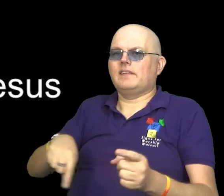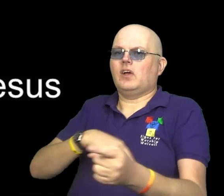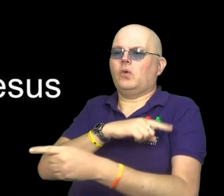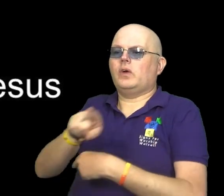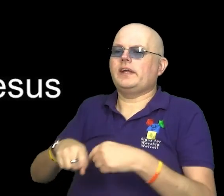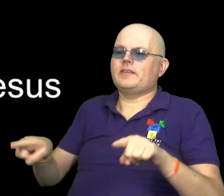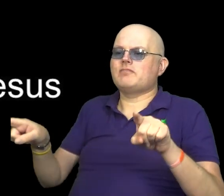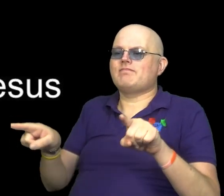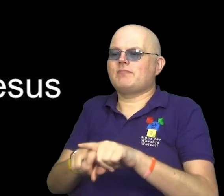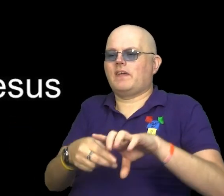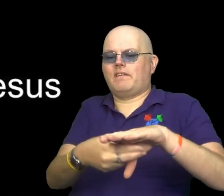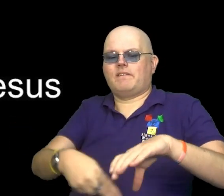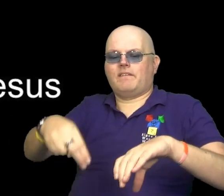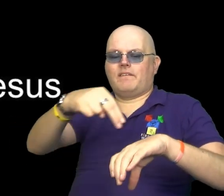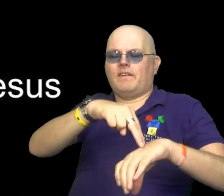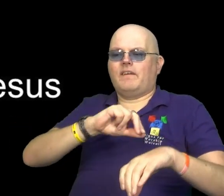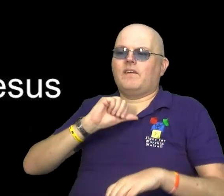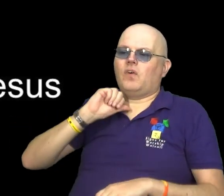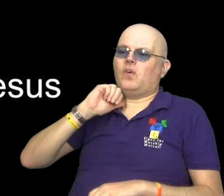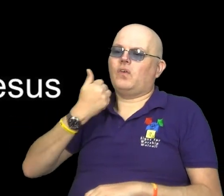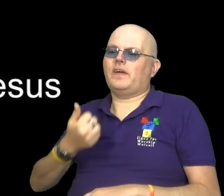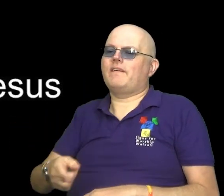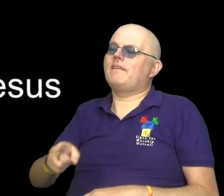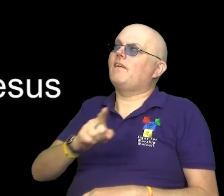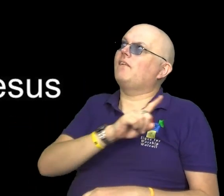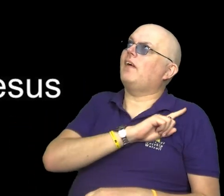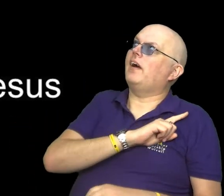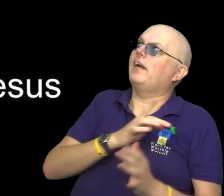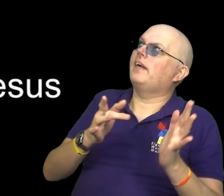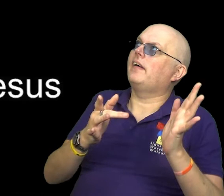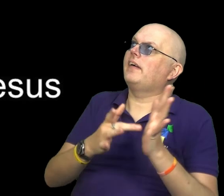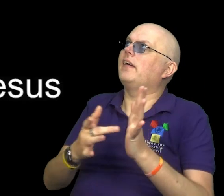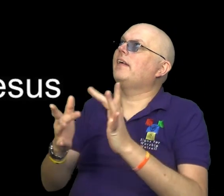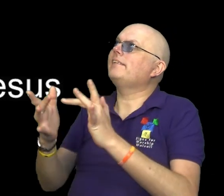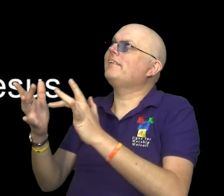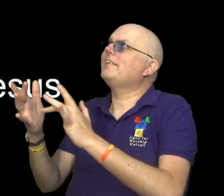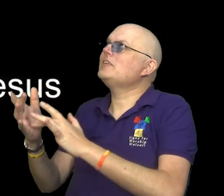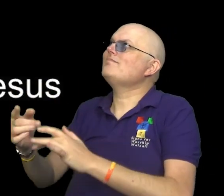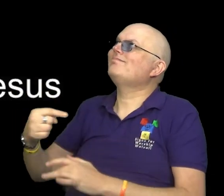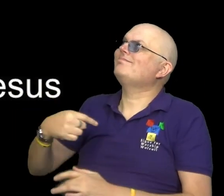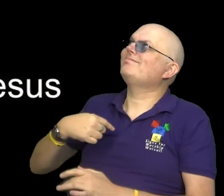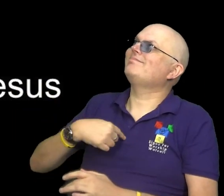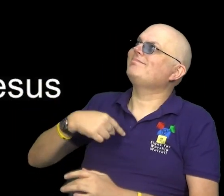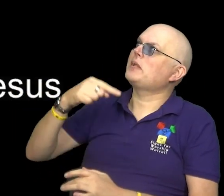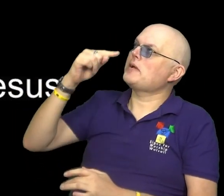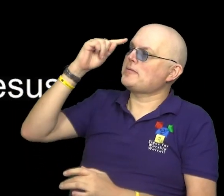believe in Christ the Son, I